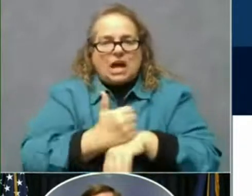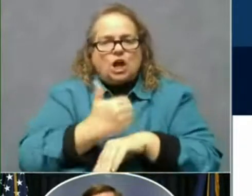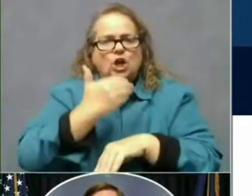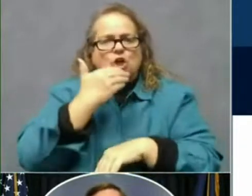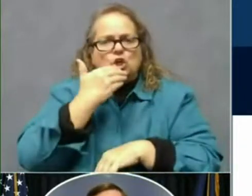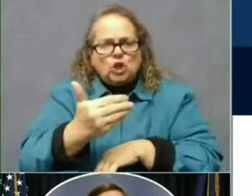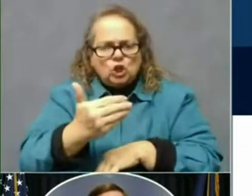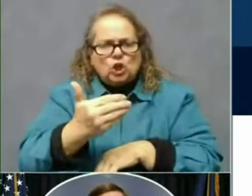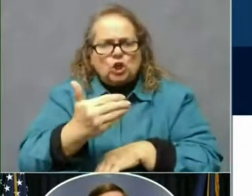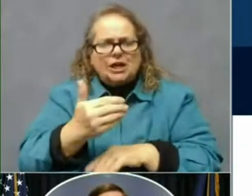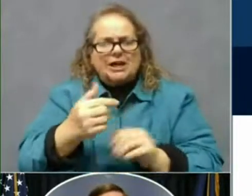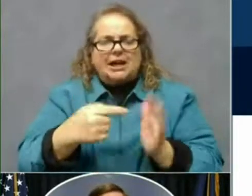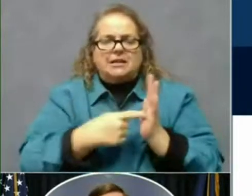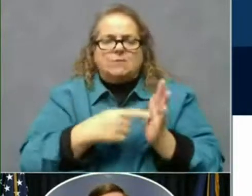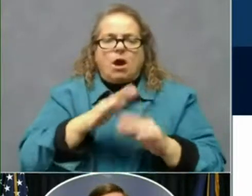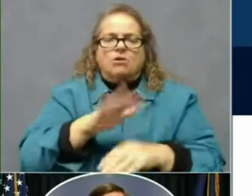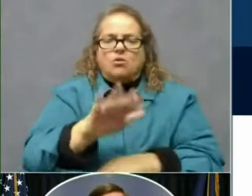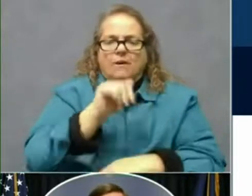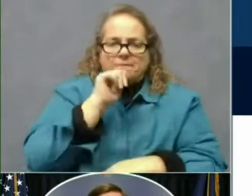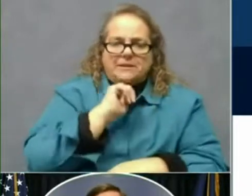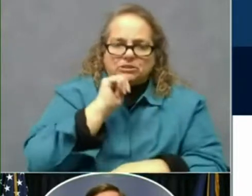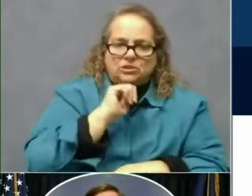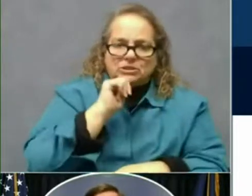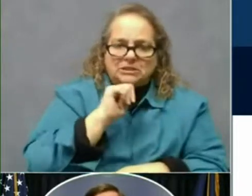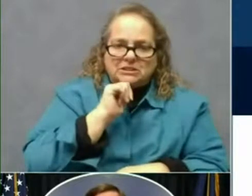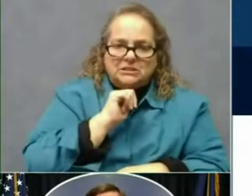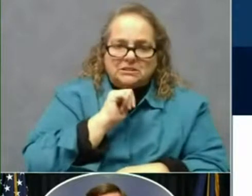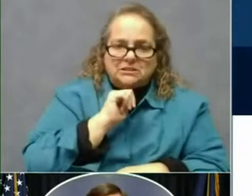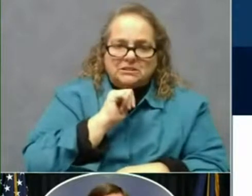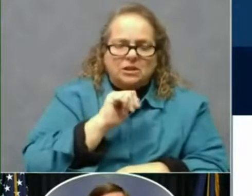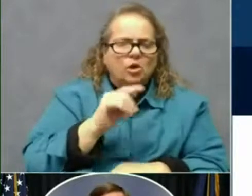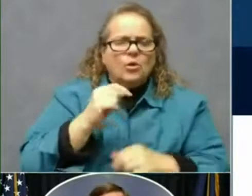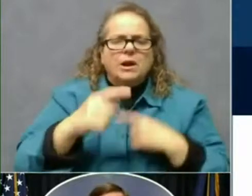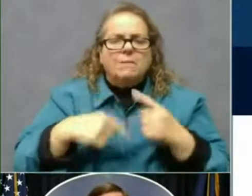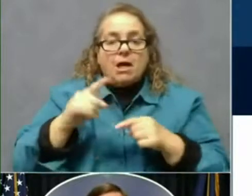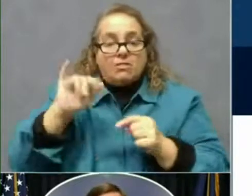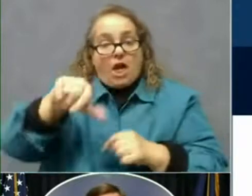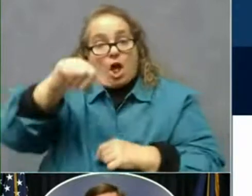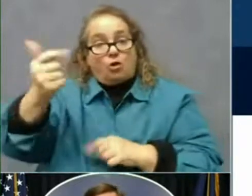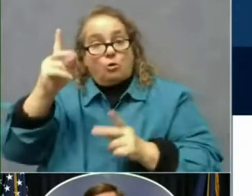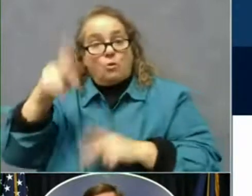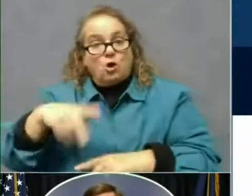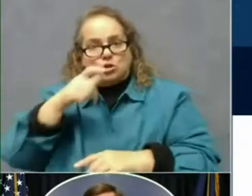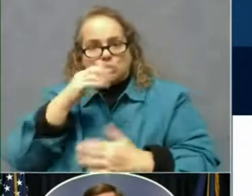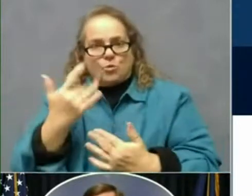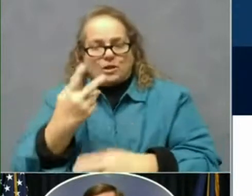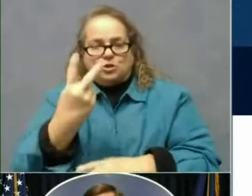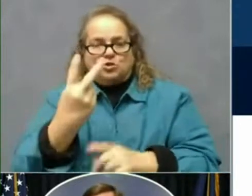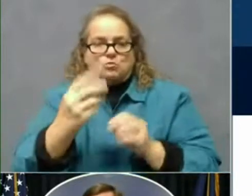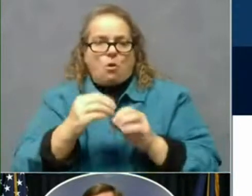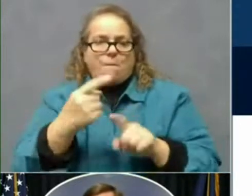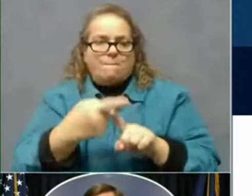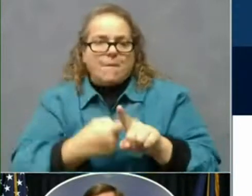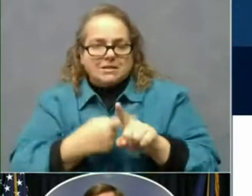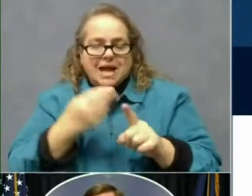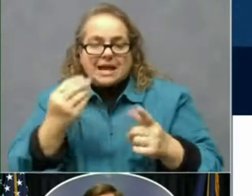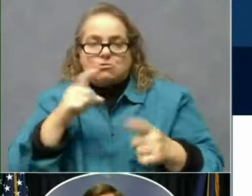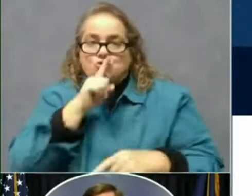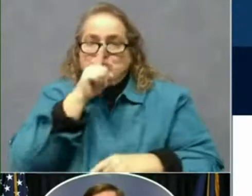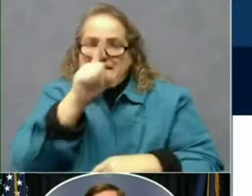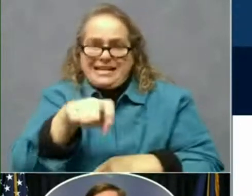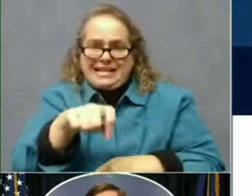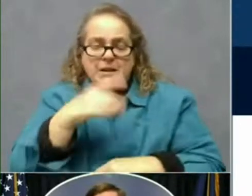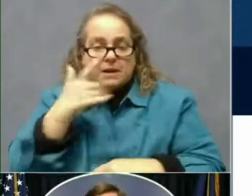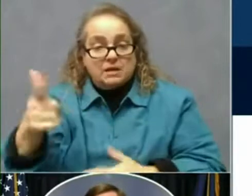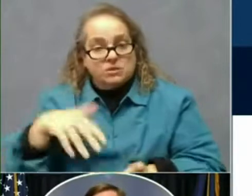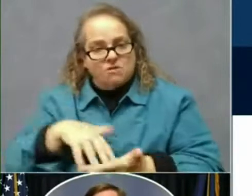side. Because what about that person who's going to have to wait two more months and really need it because they're vulnerable to this virus? For